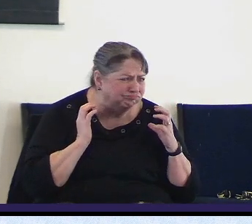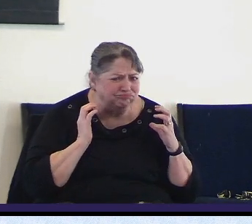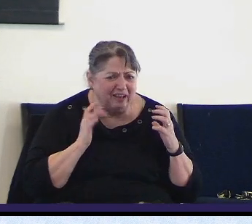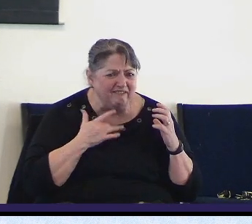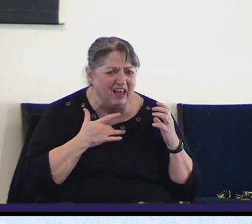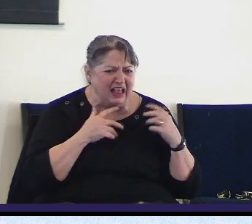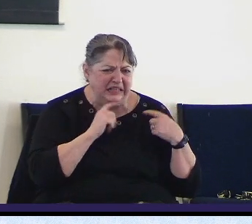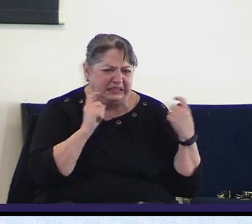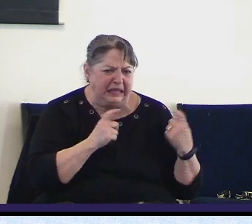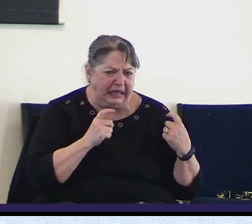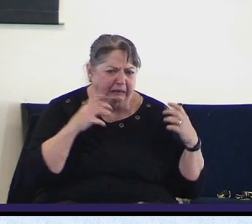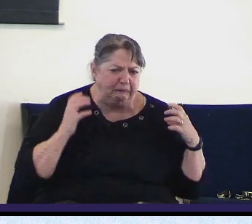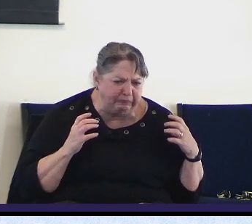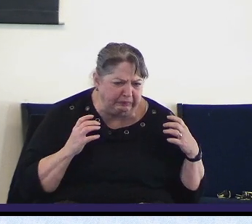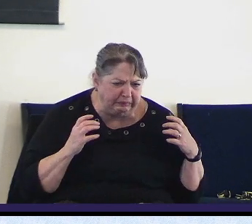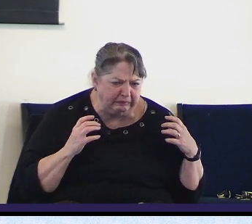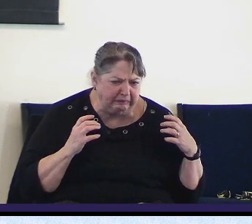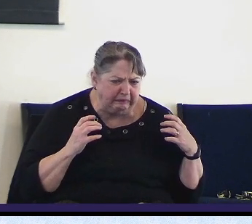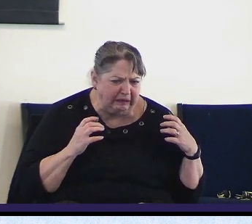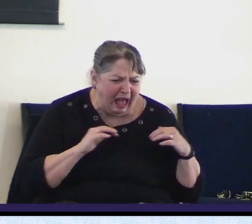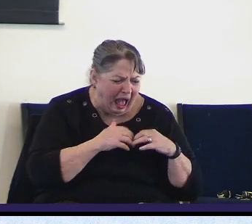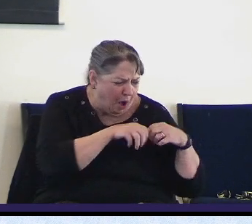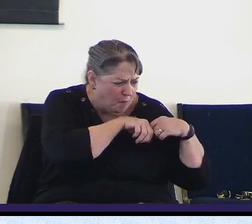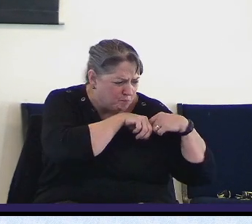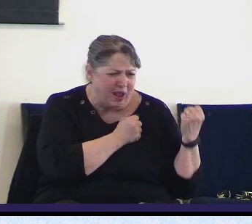and the hope behind it church